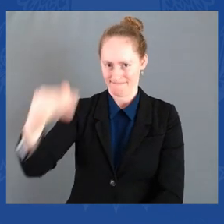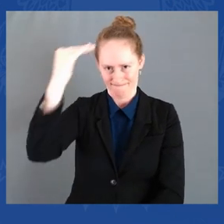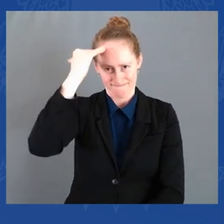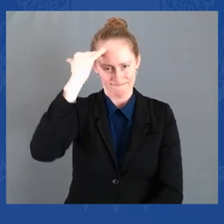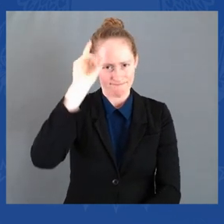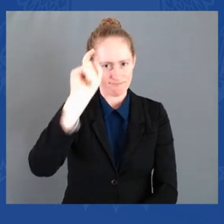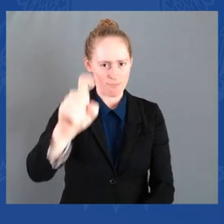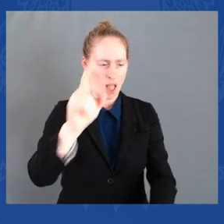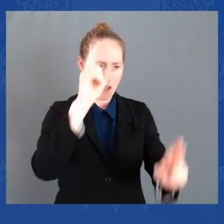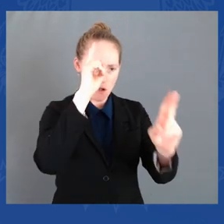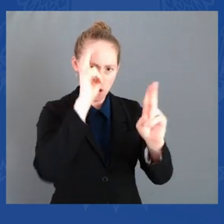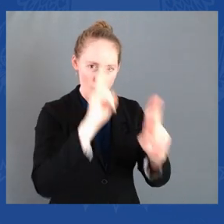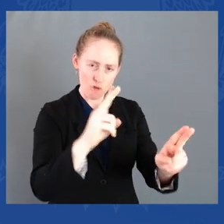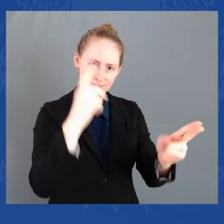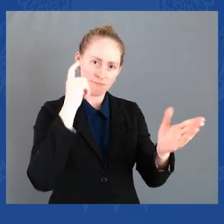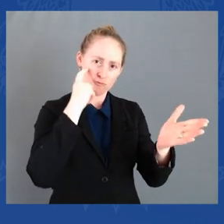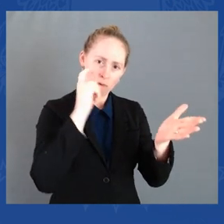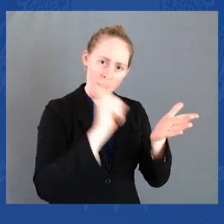the chitties, all of them.